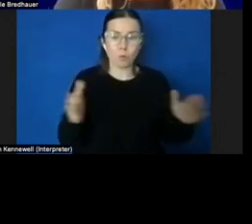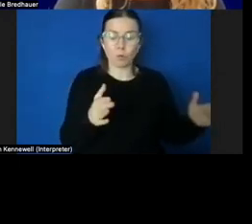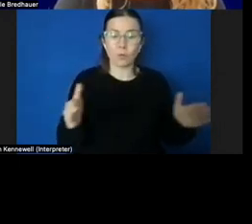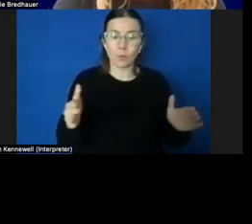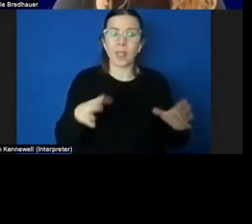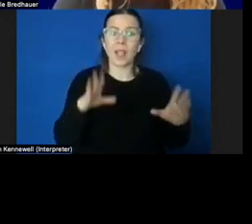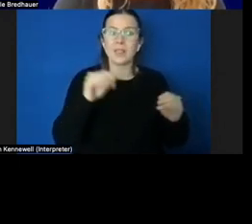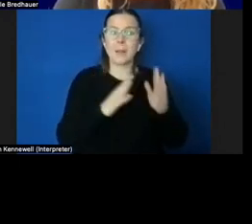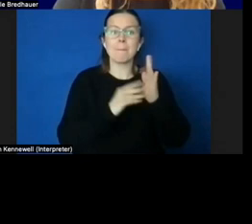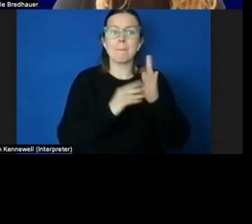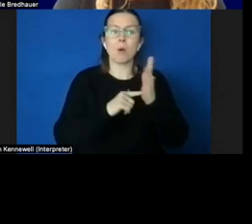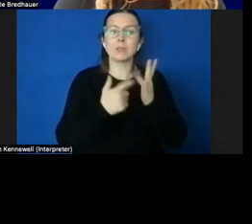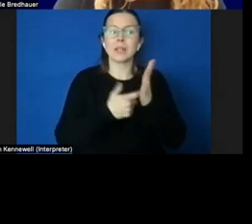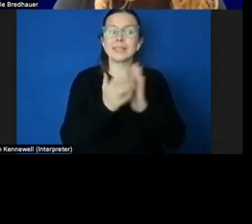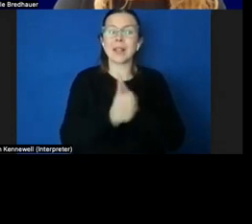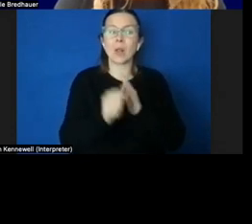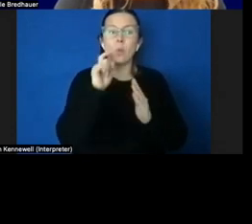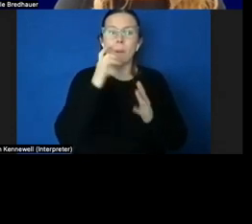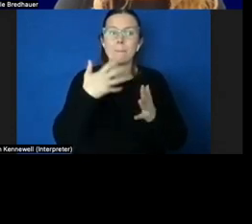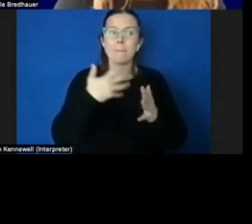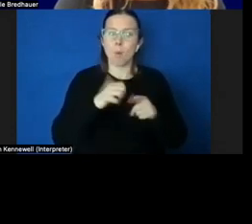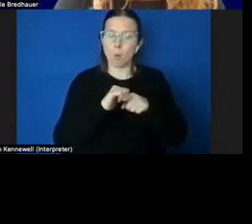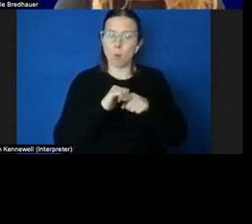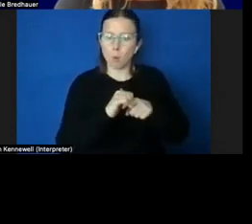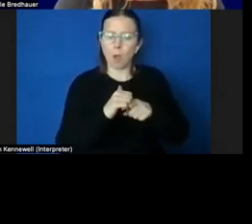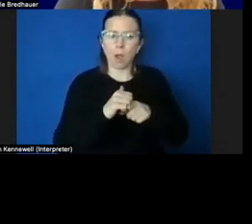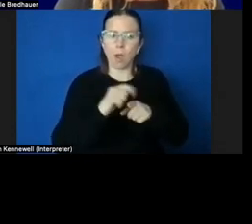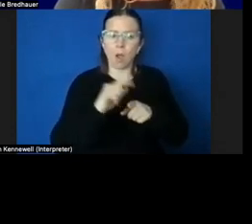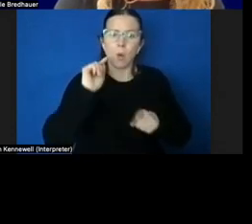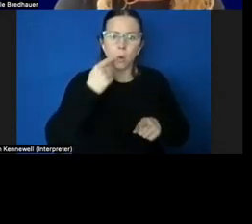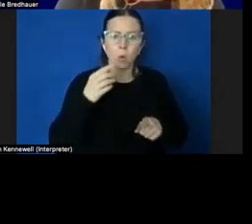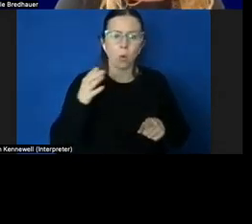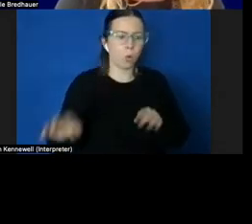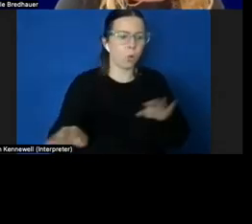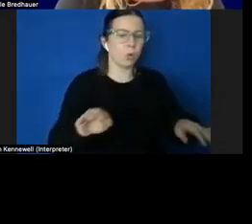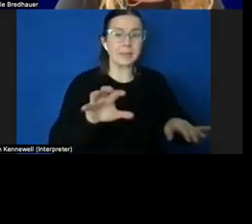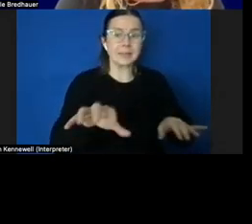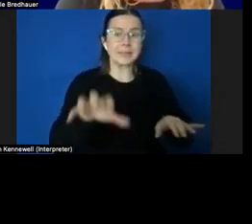refined, becoming more skillful and of higher quality.